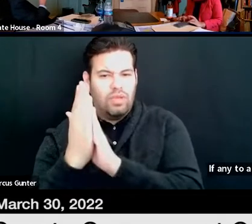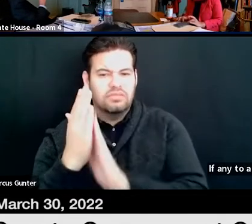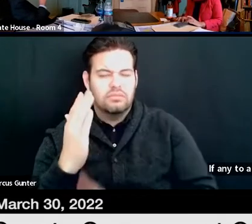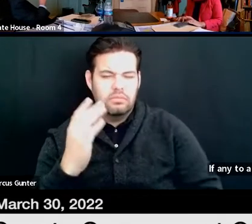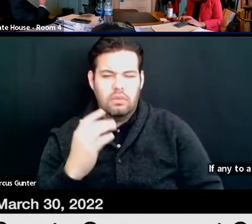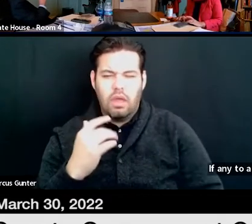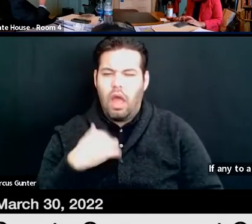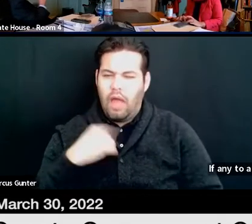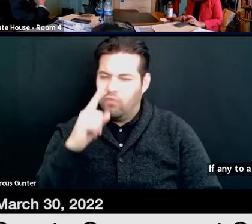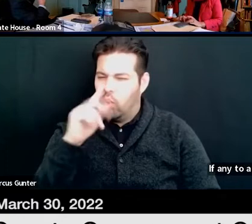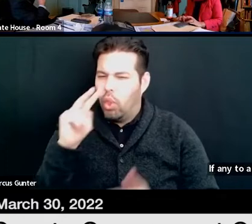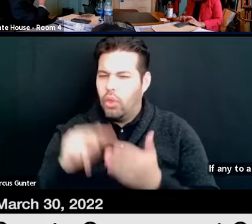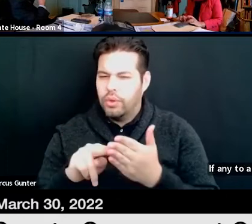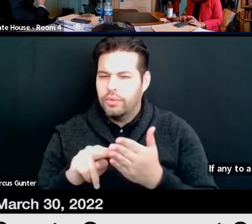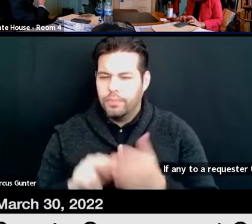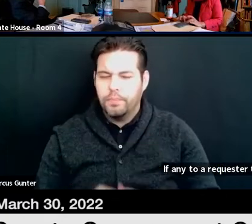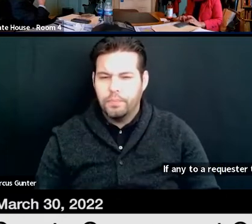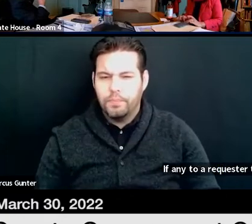certainly have to defer on.